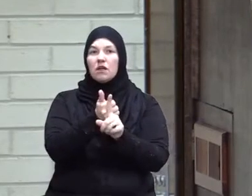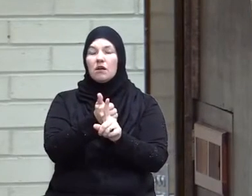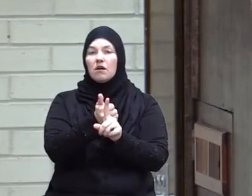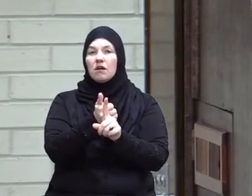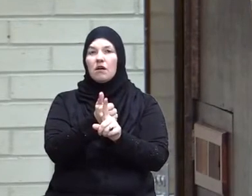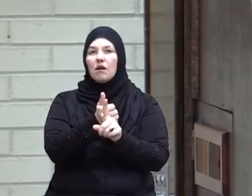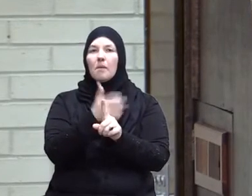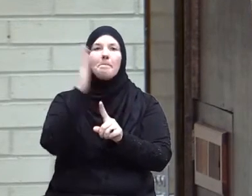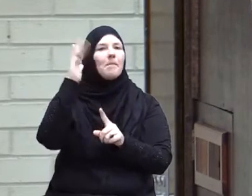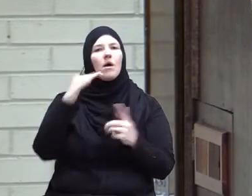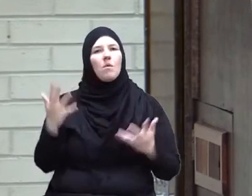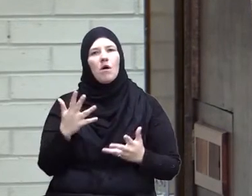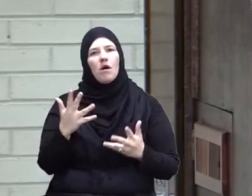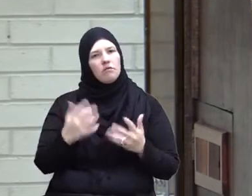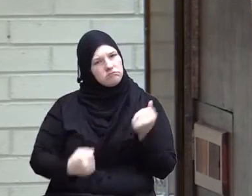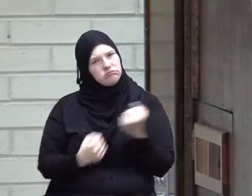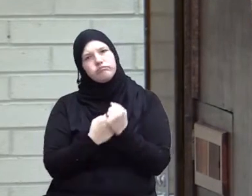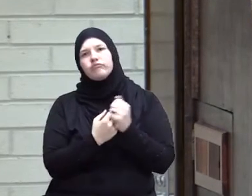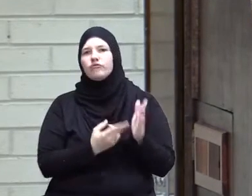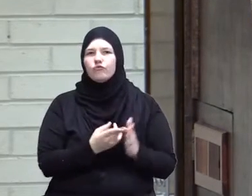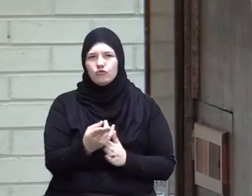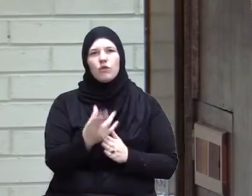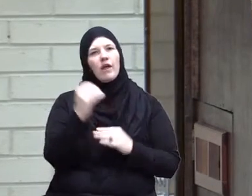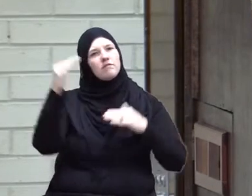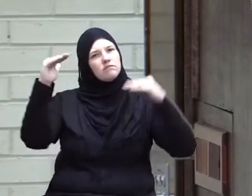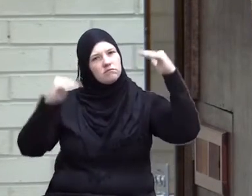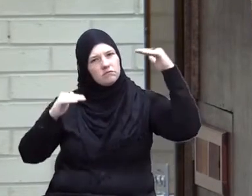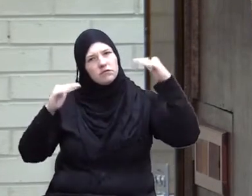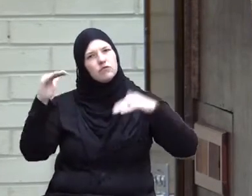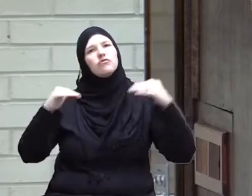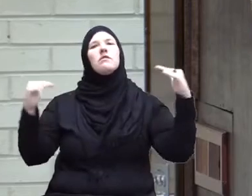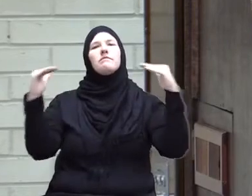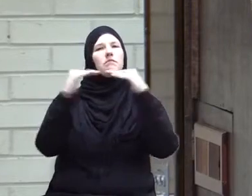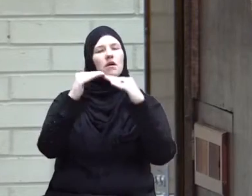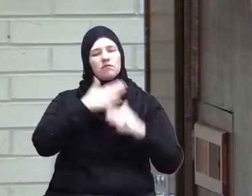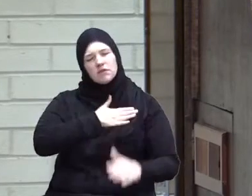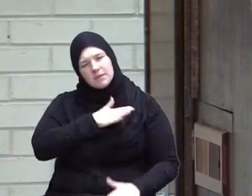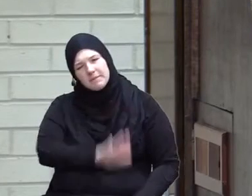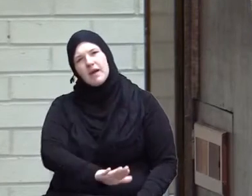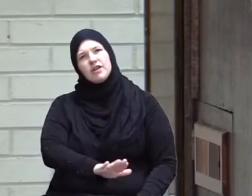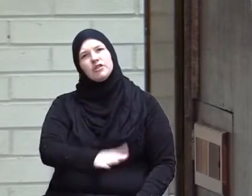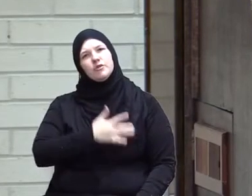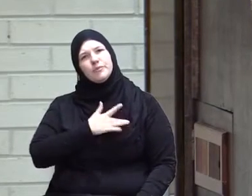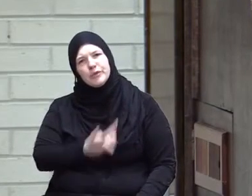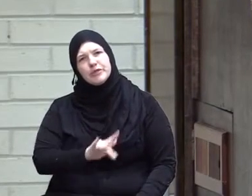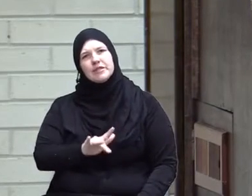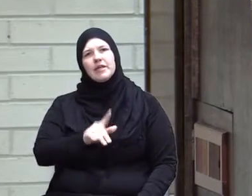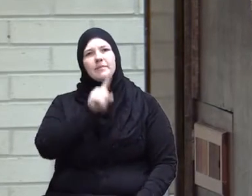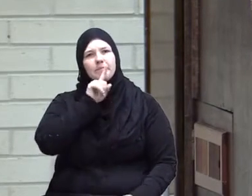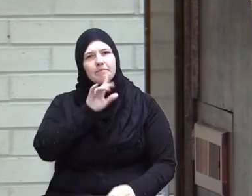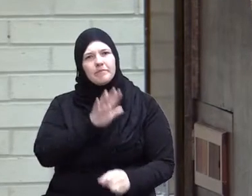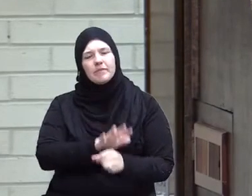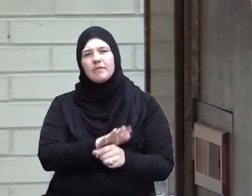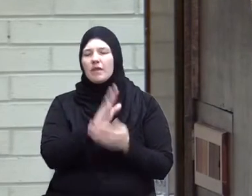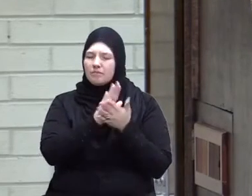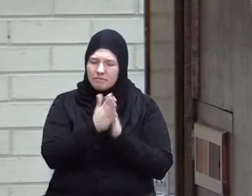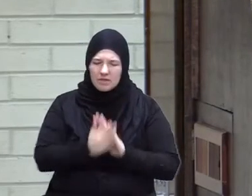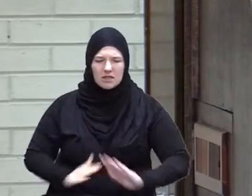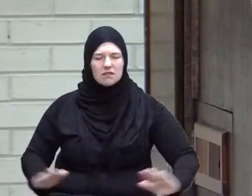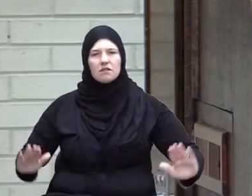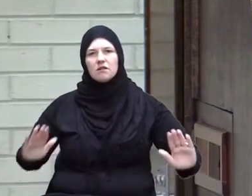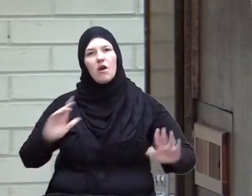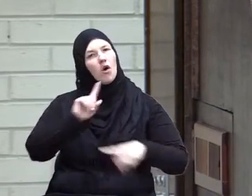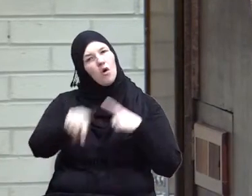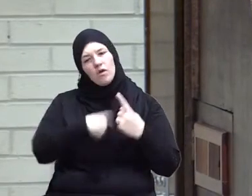siding with truth and justice and compassion and mercy and peace and all of the values we learn